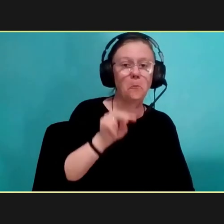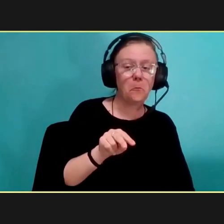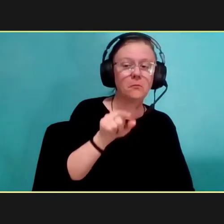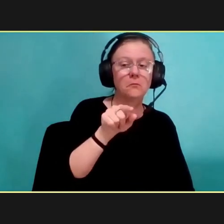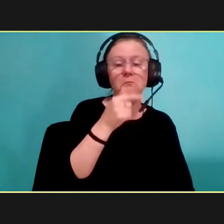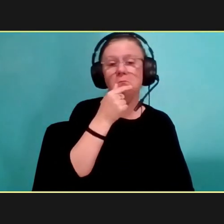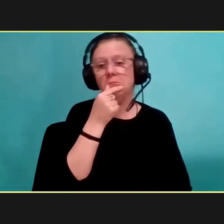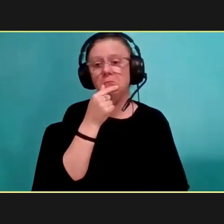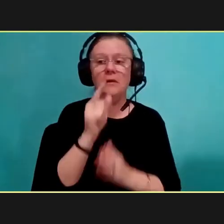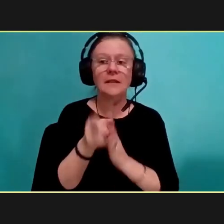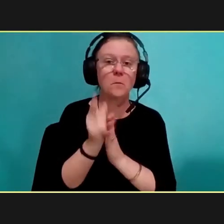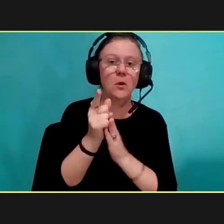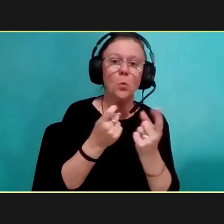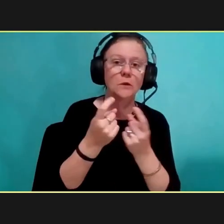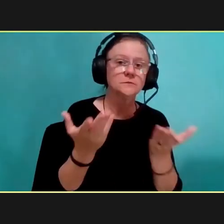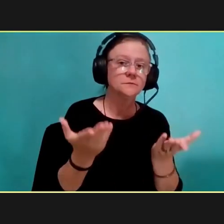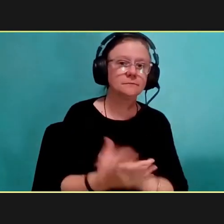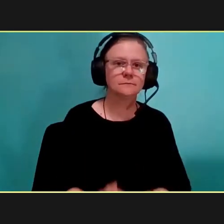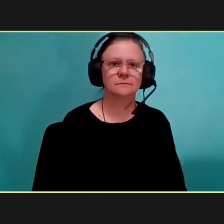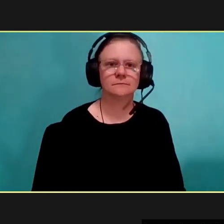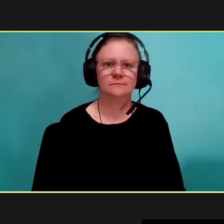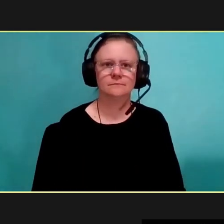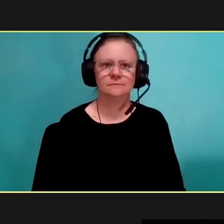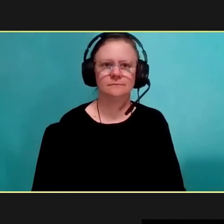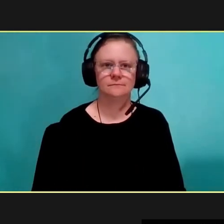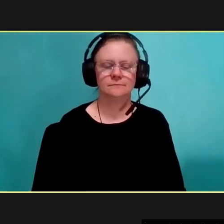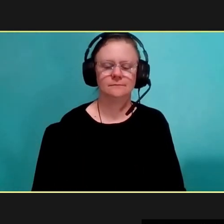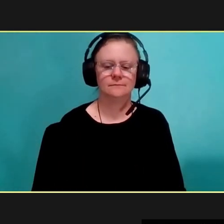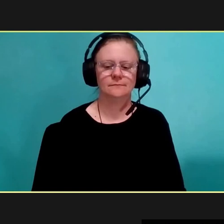If you have any last minute questions, please go ahead and submit them now.